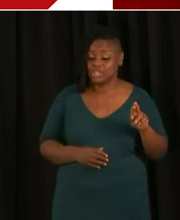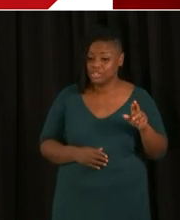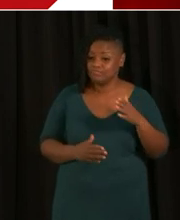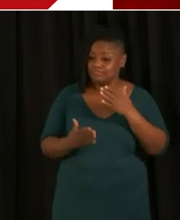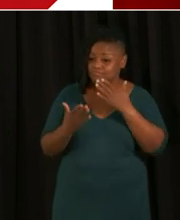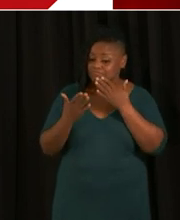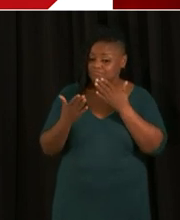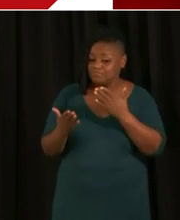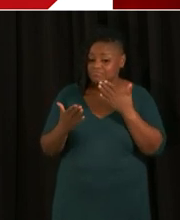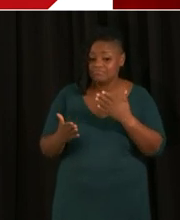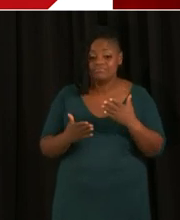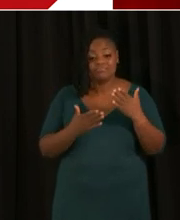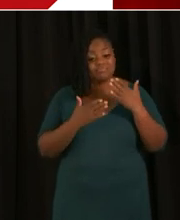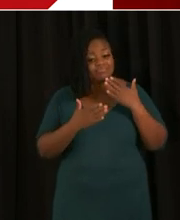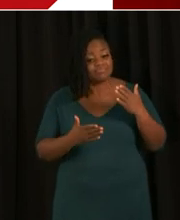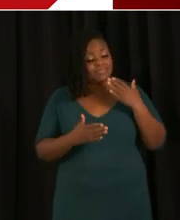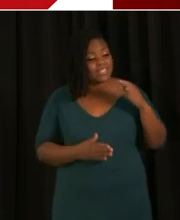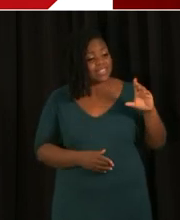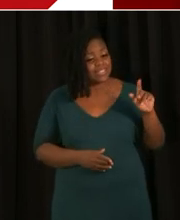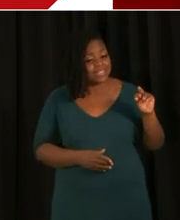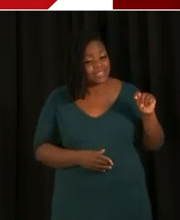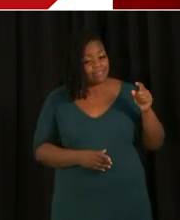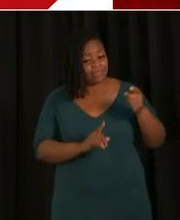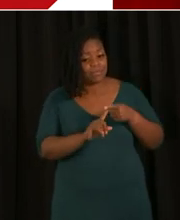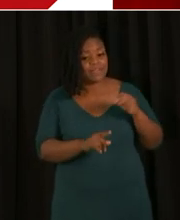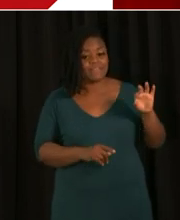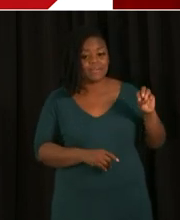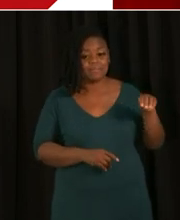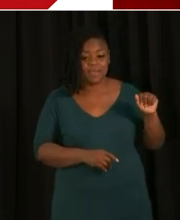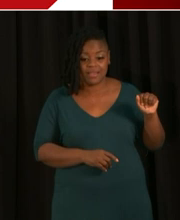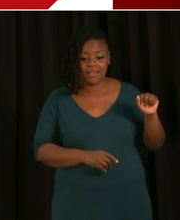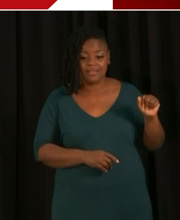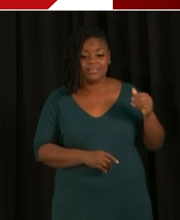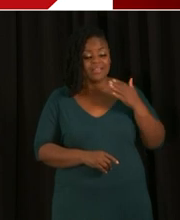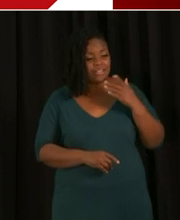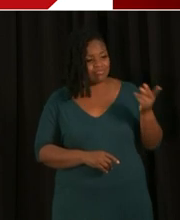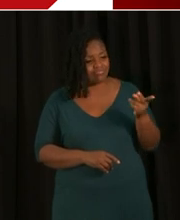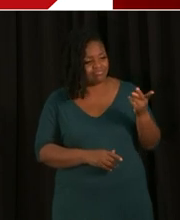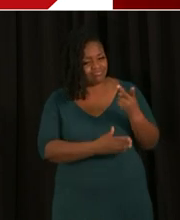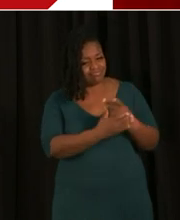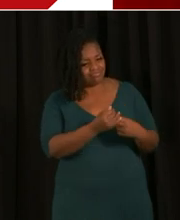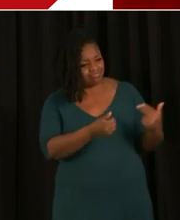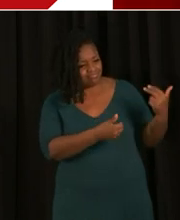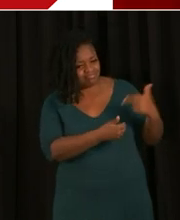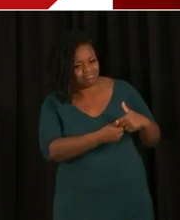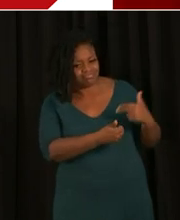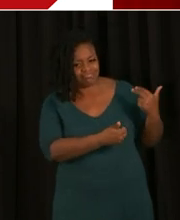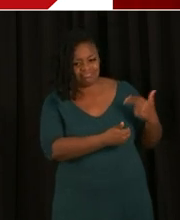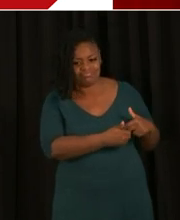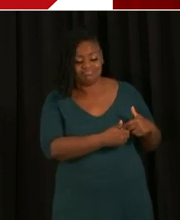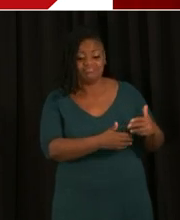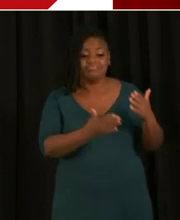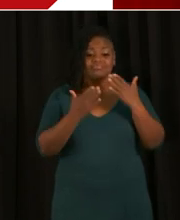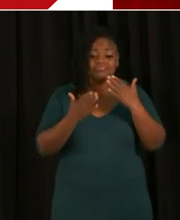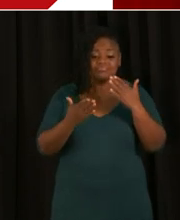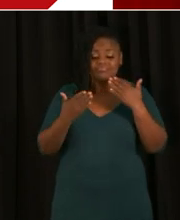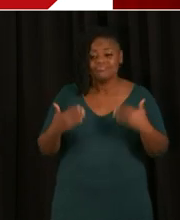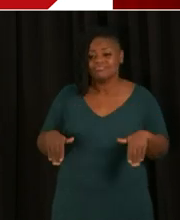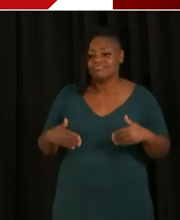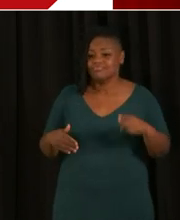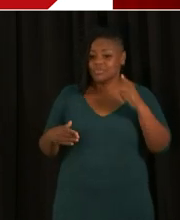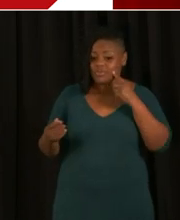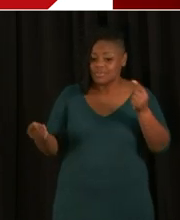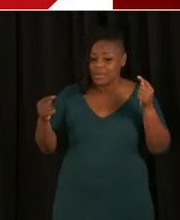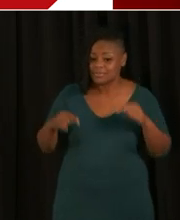as Clint Osborne from HCEMA for being with us for today's call. As always, want to thank you all for being here and